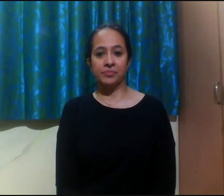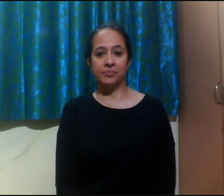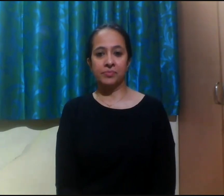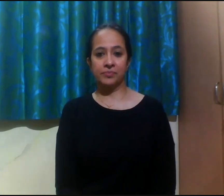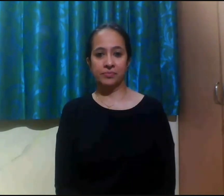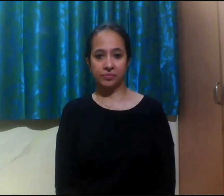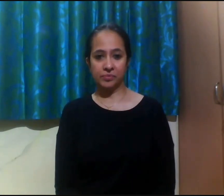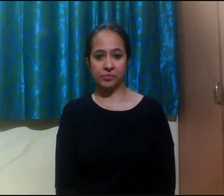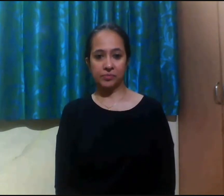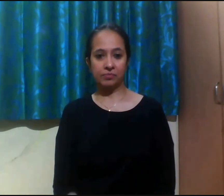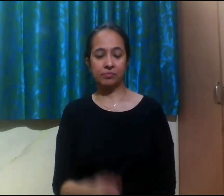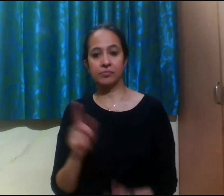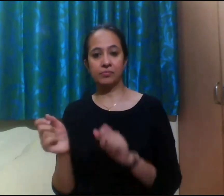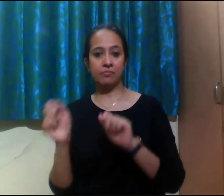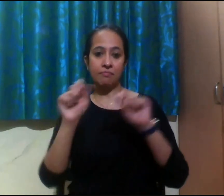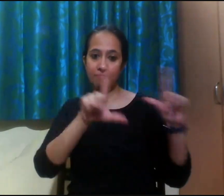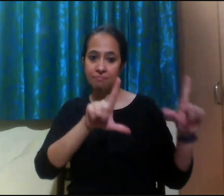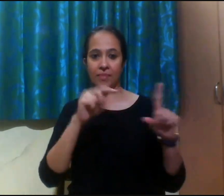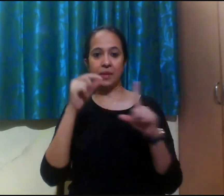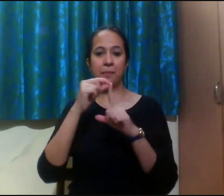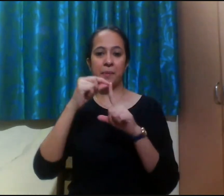If you can go back to the PowerPoint.